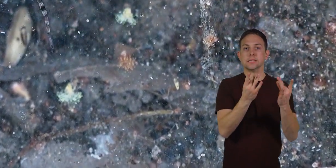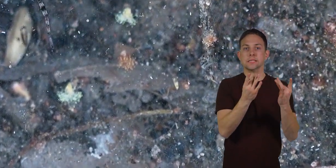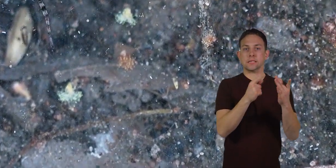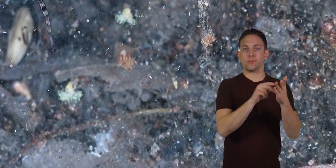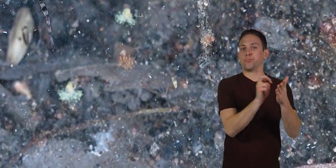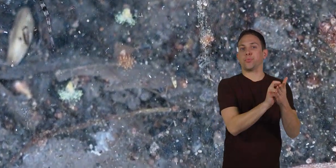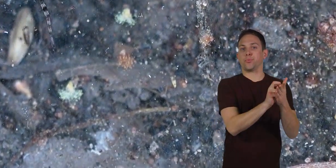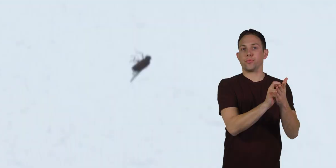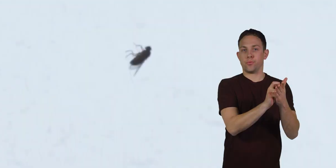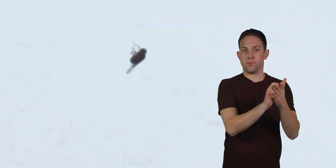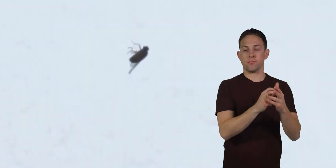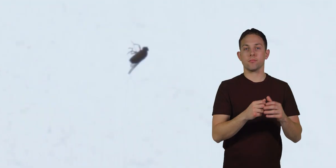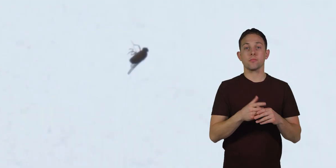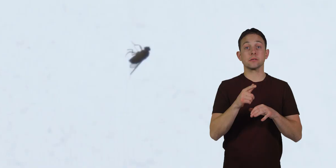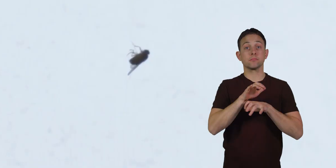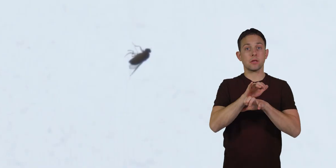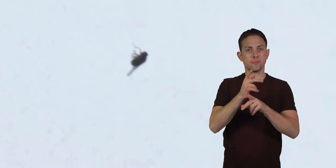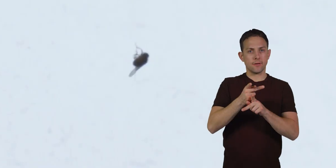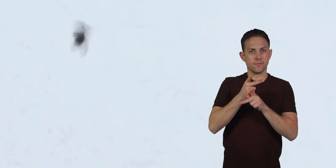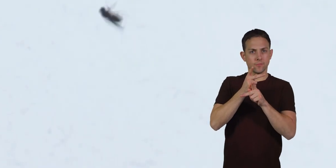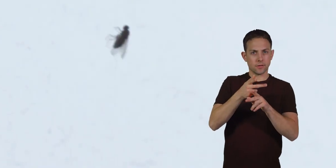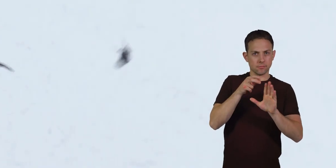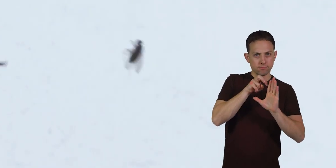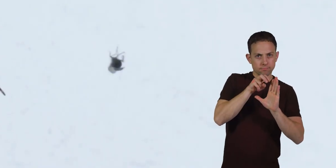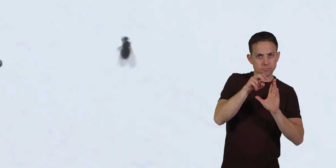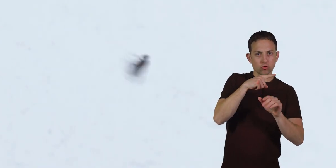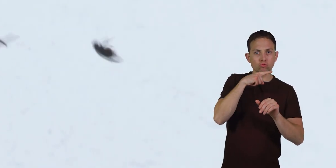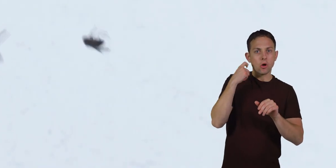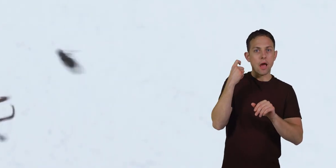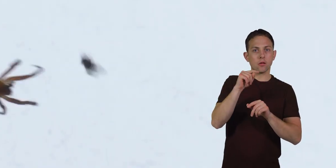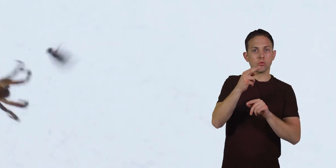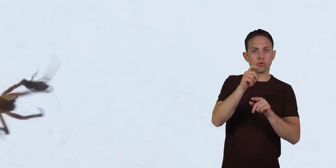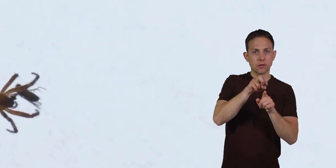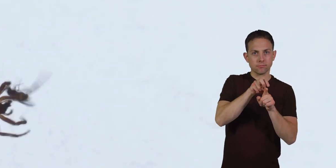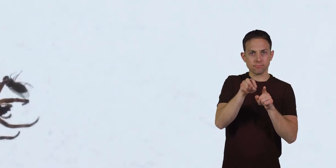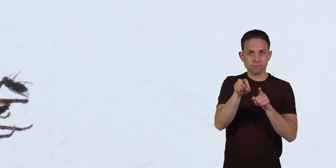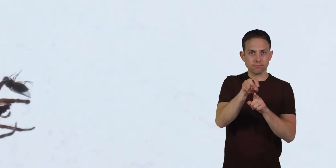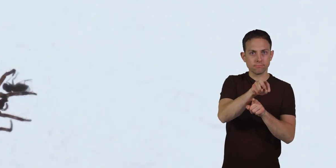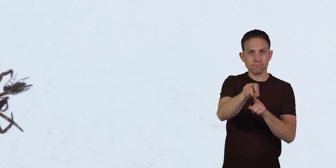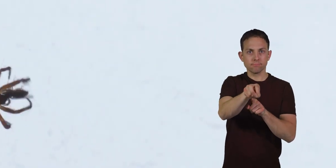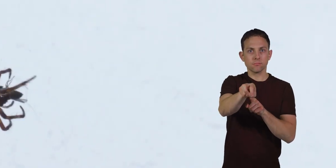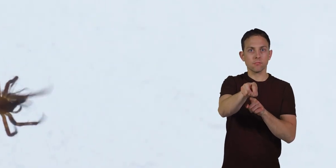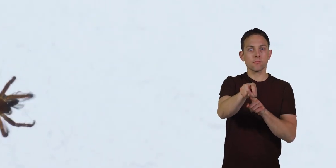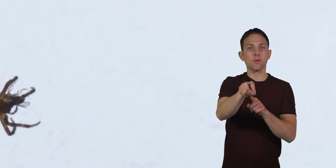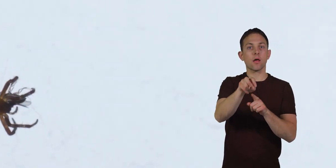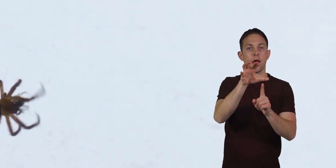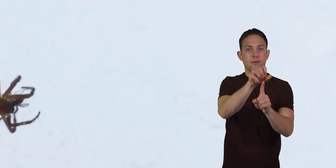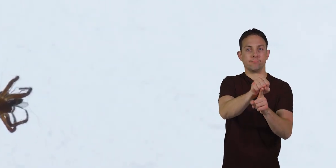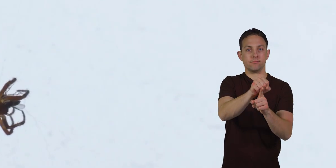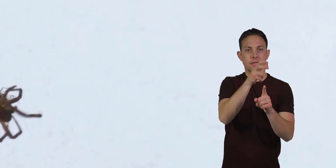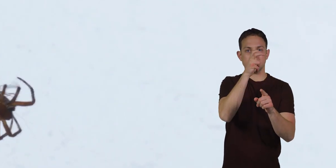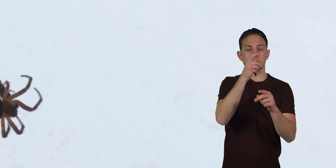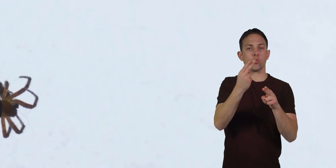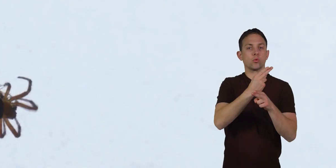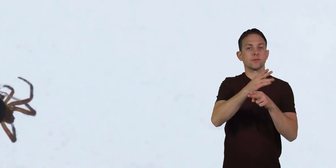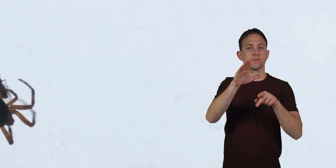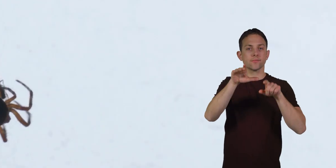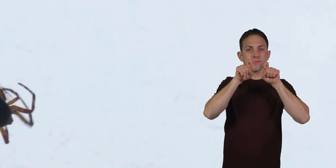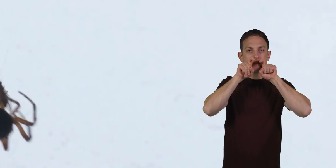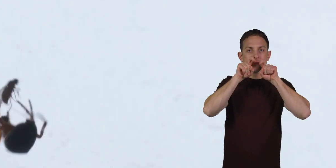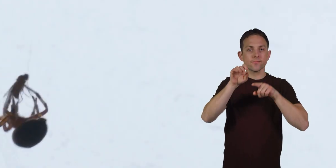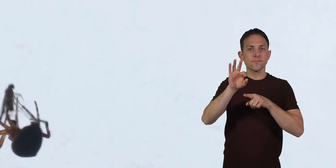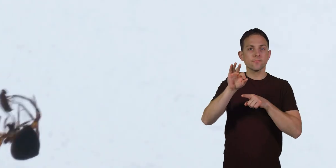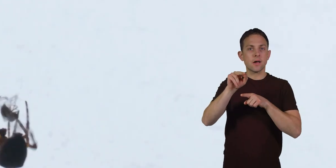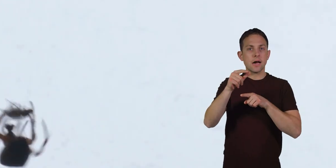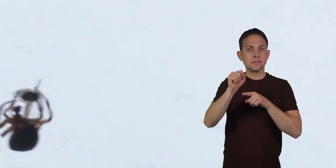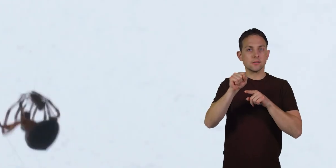sticky threads. The spider carefully walks along the path of dry threads to get to the insect, and then uses